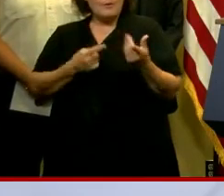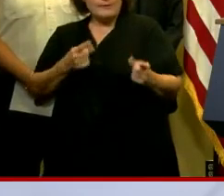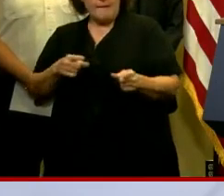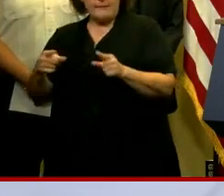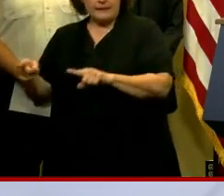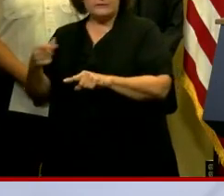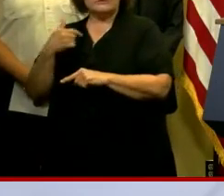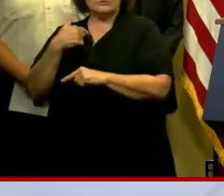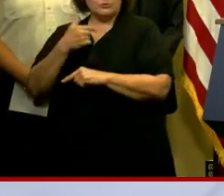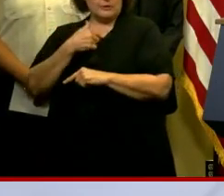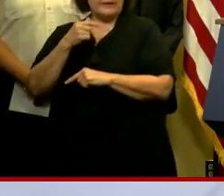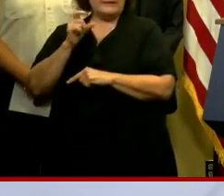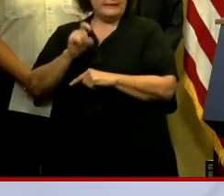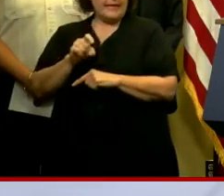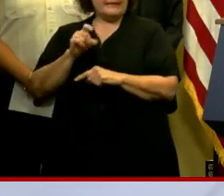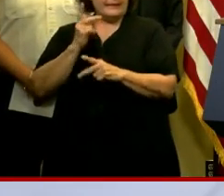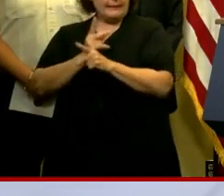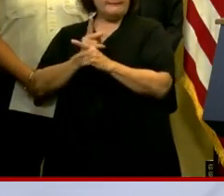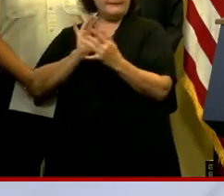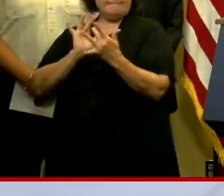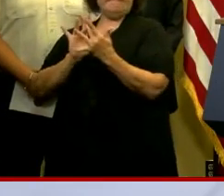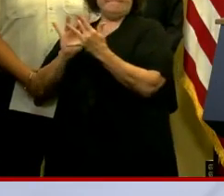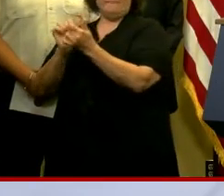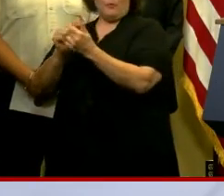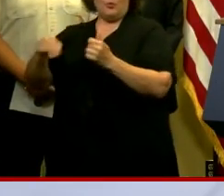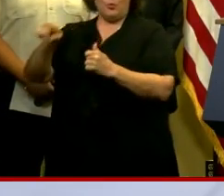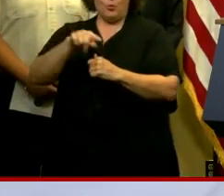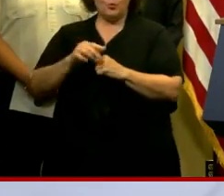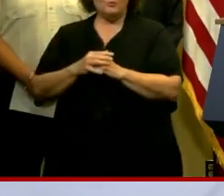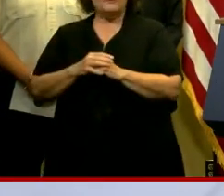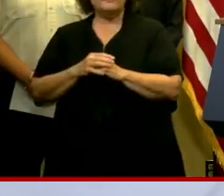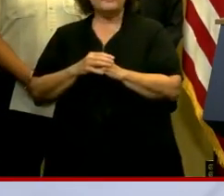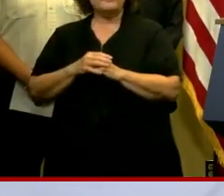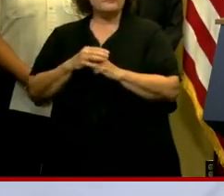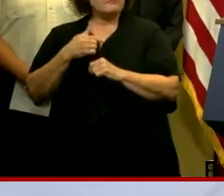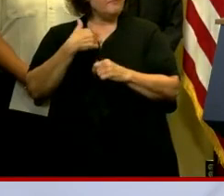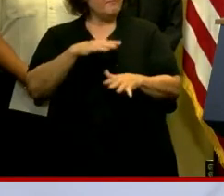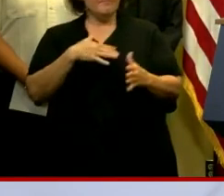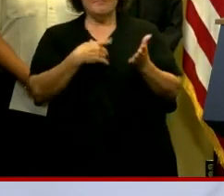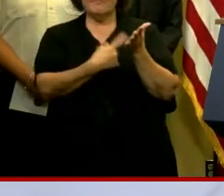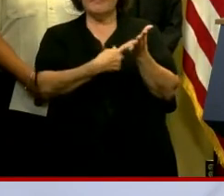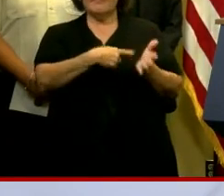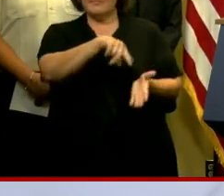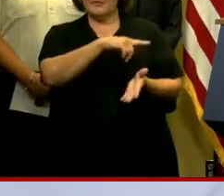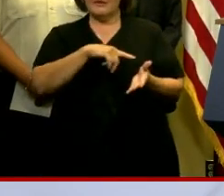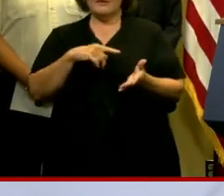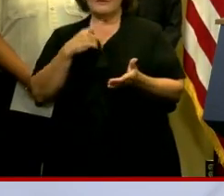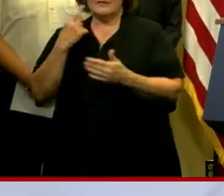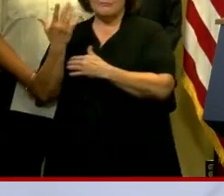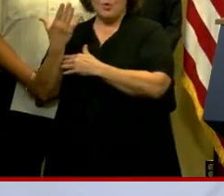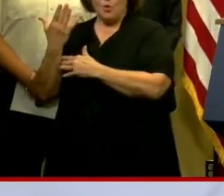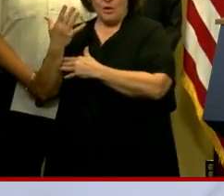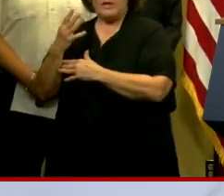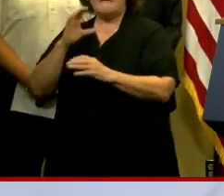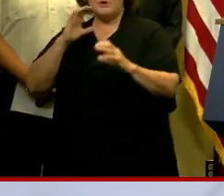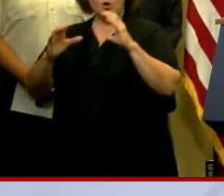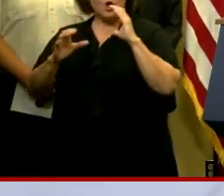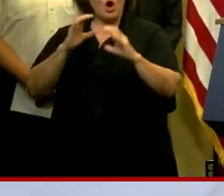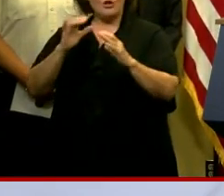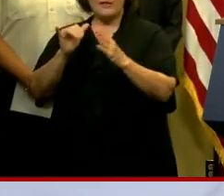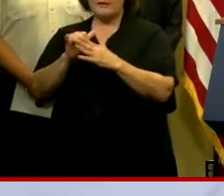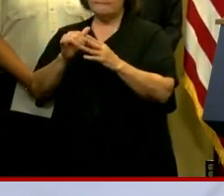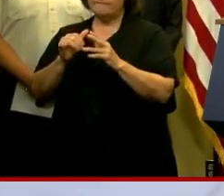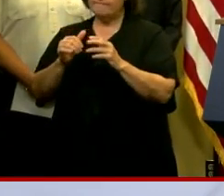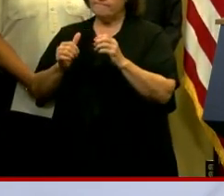need to be as connected as possible. As I've told my team in the briefings this morning, communication is our